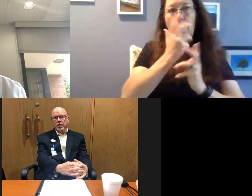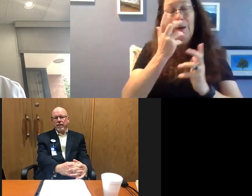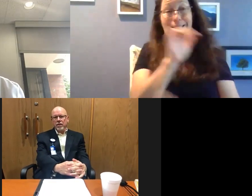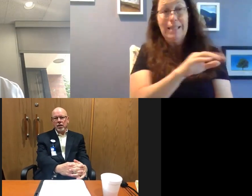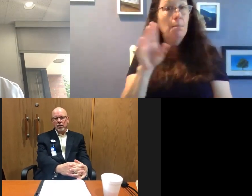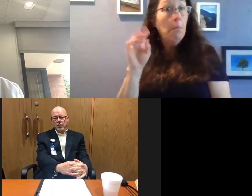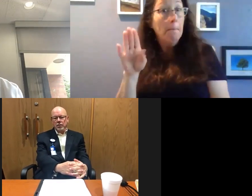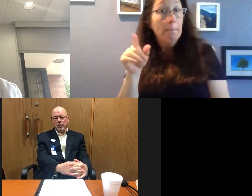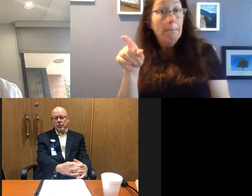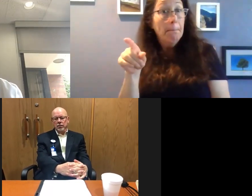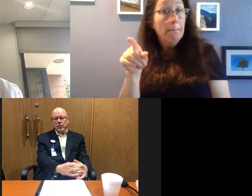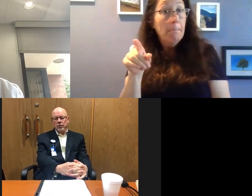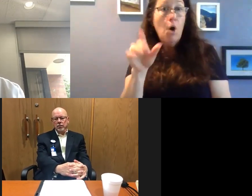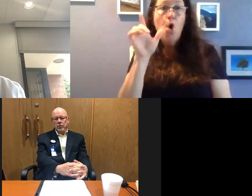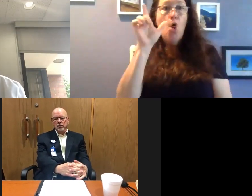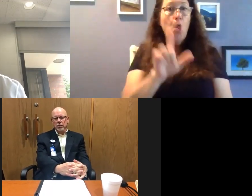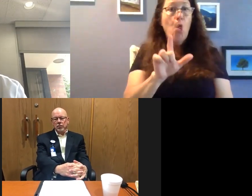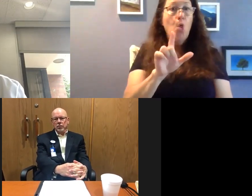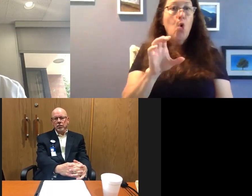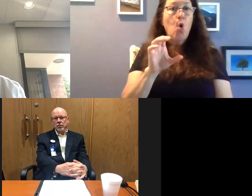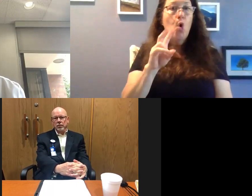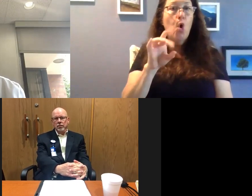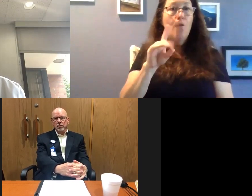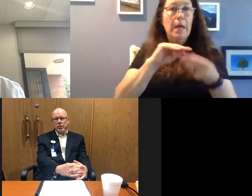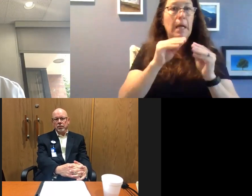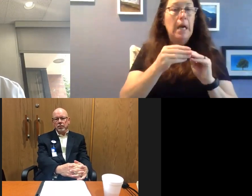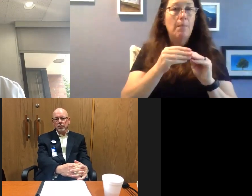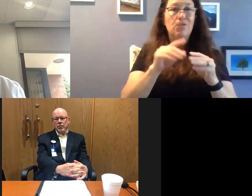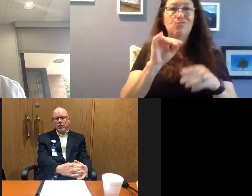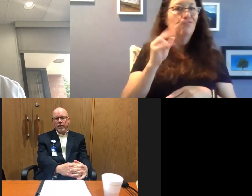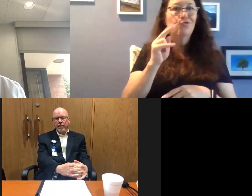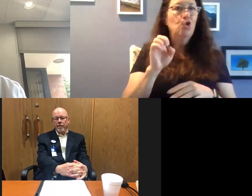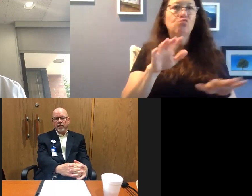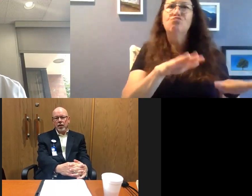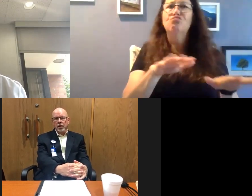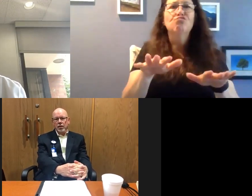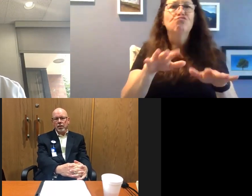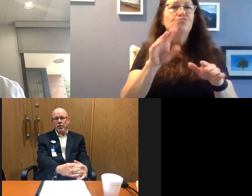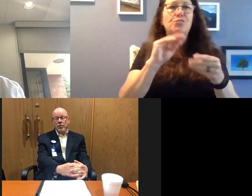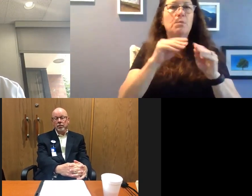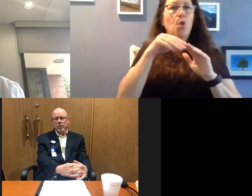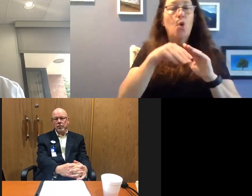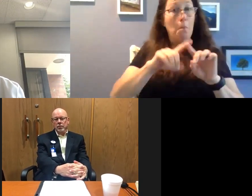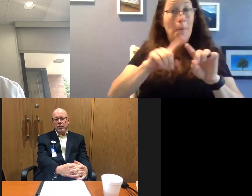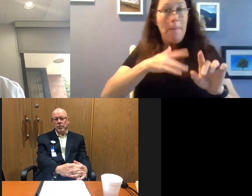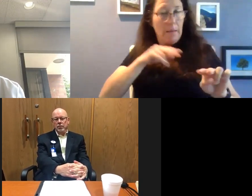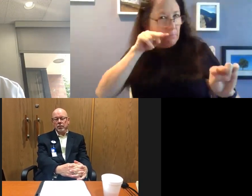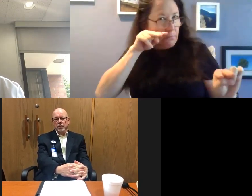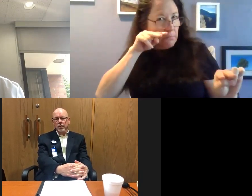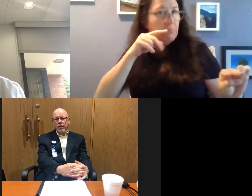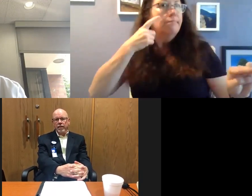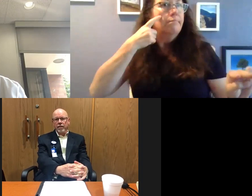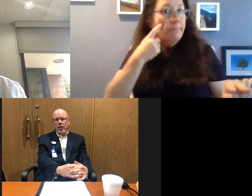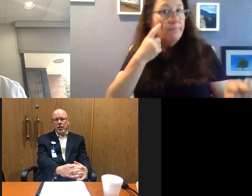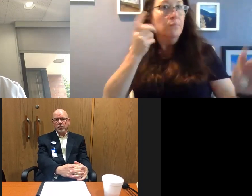did was very, very low COVID census numbers in June. And the one that I watched very carefully is